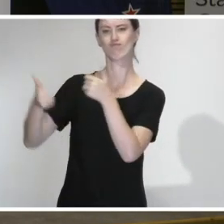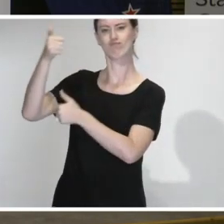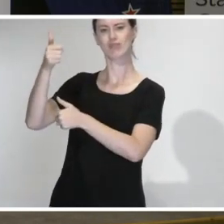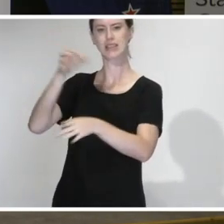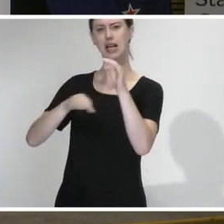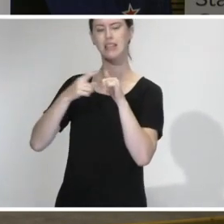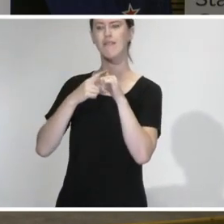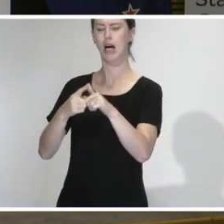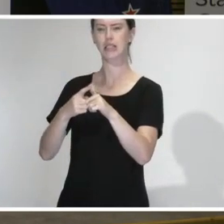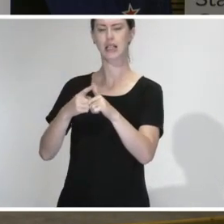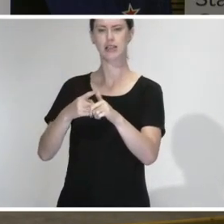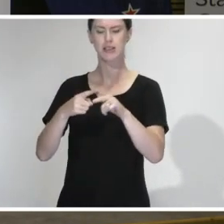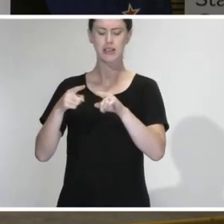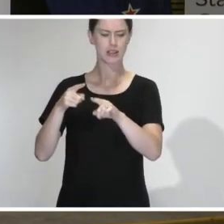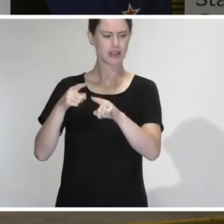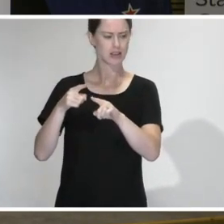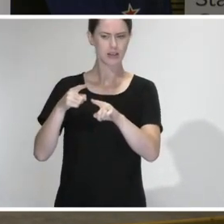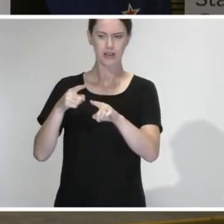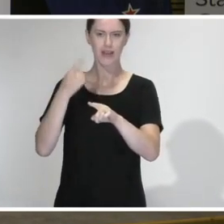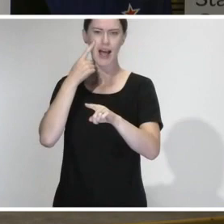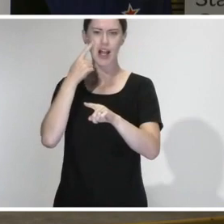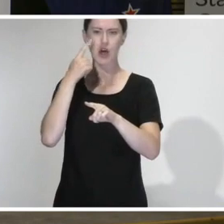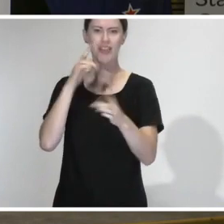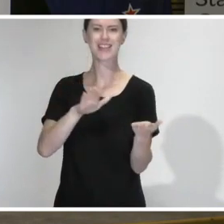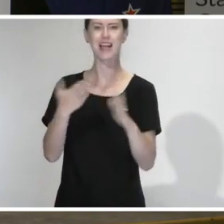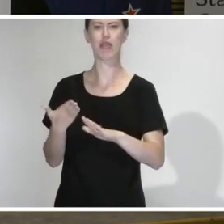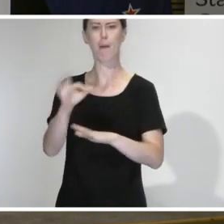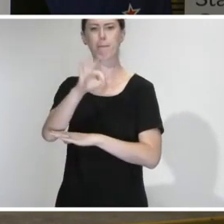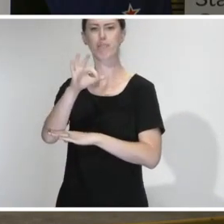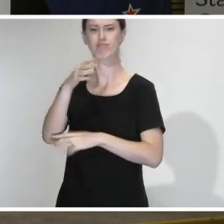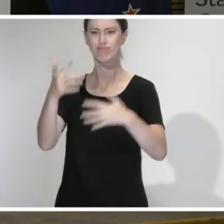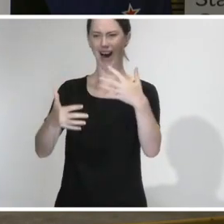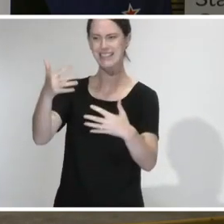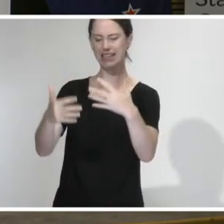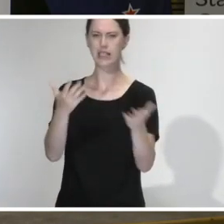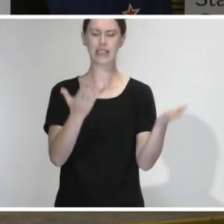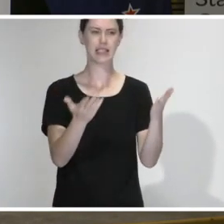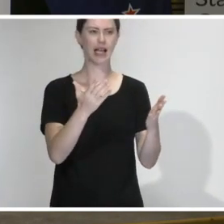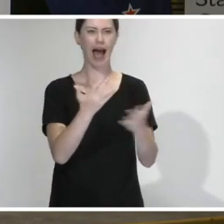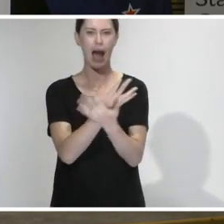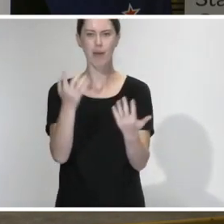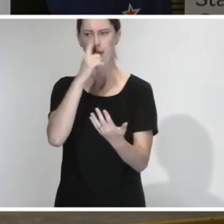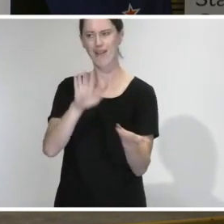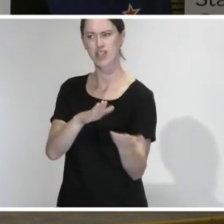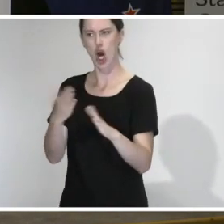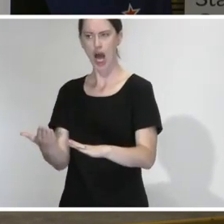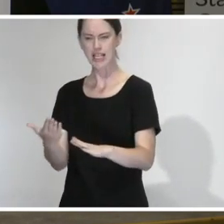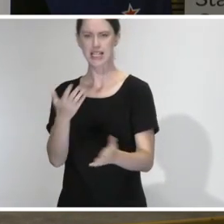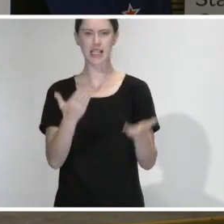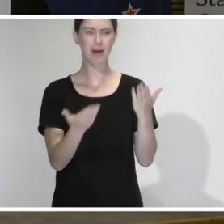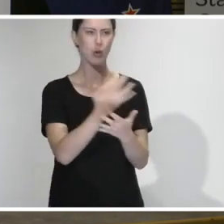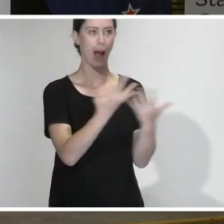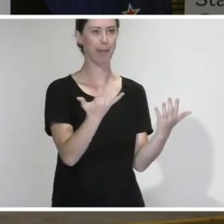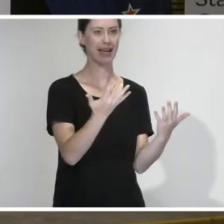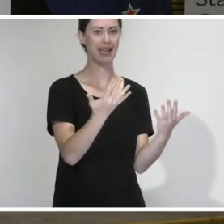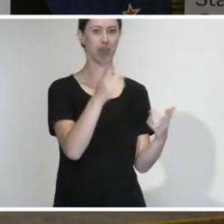in the last day or so, which looks at our mortality rate compared with, so look at our number of deaths compared with the number of